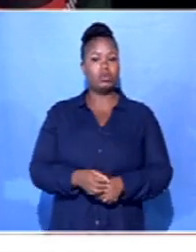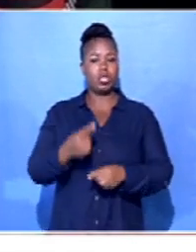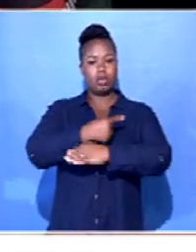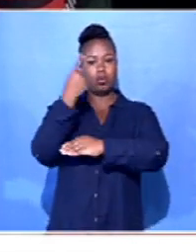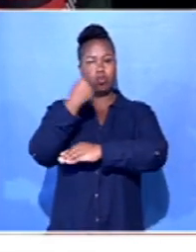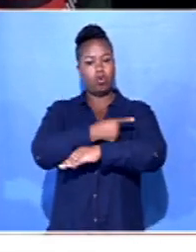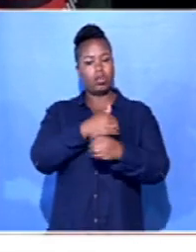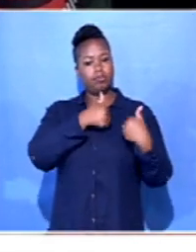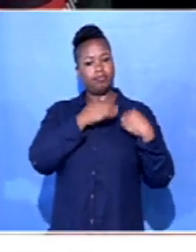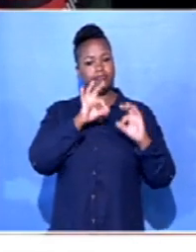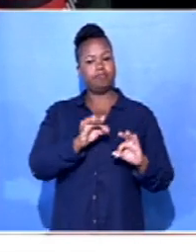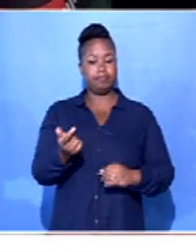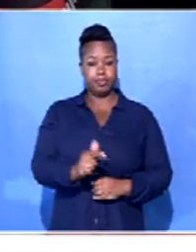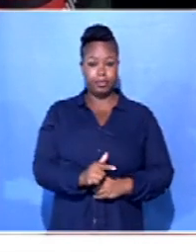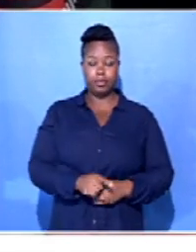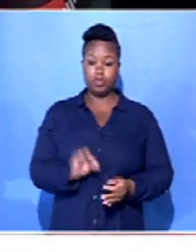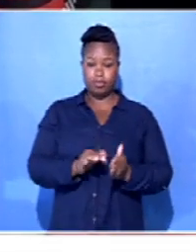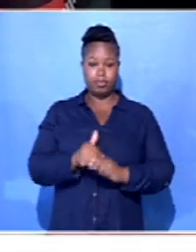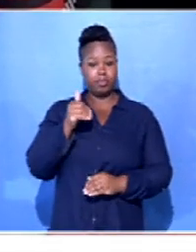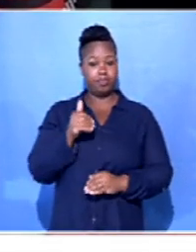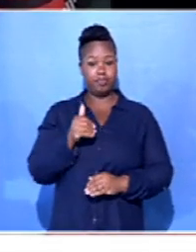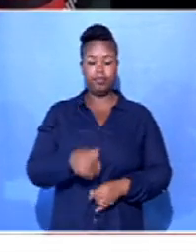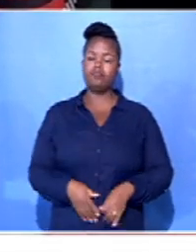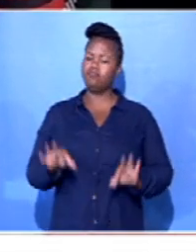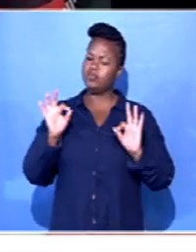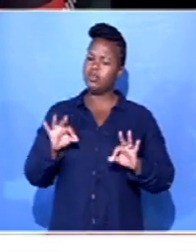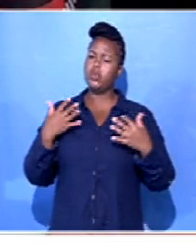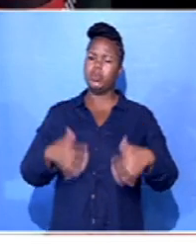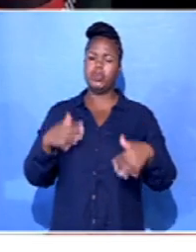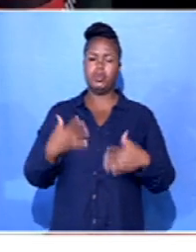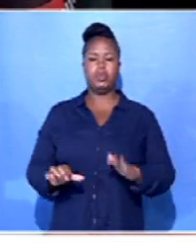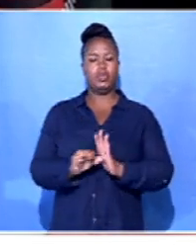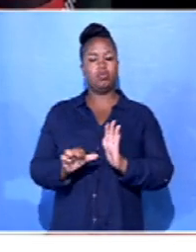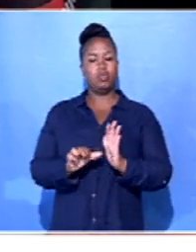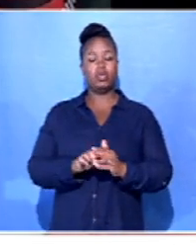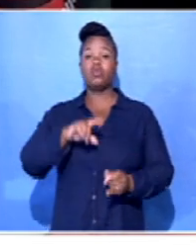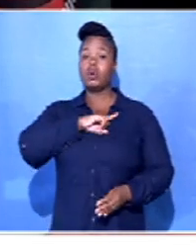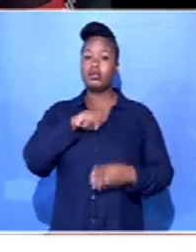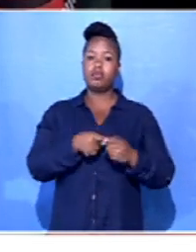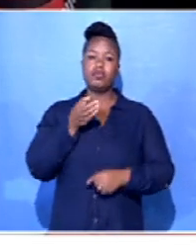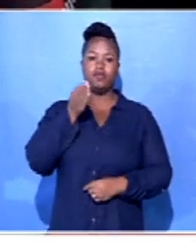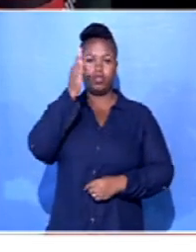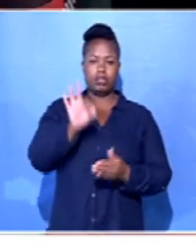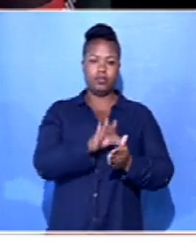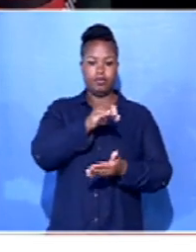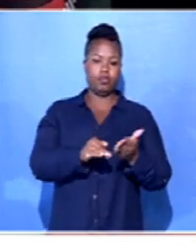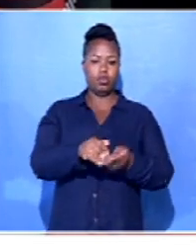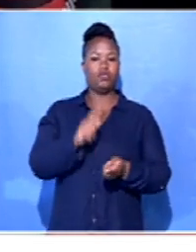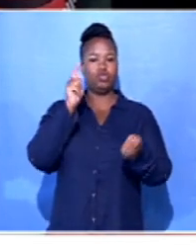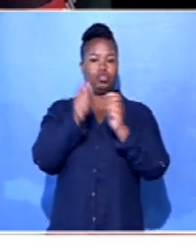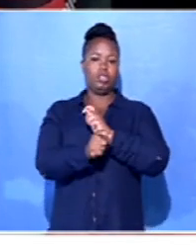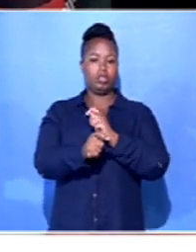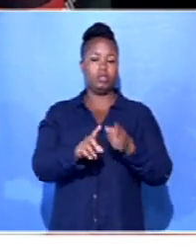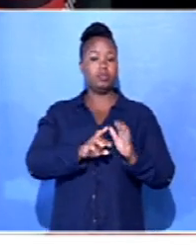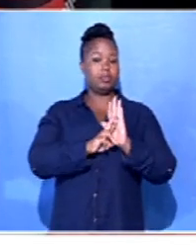borders are secure. And therefore this election can never be more crucial. It is about our tomorrow. Let us vote for change. And on